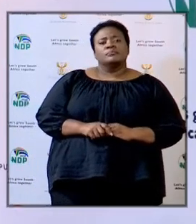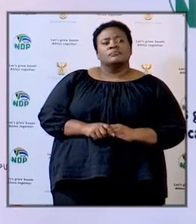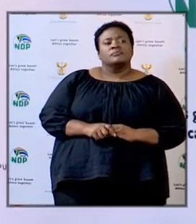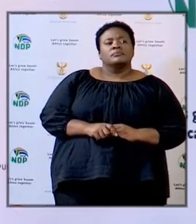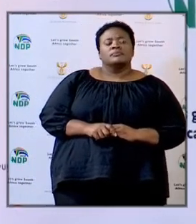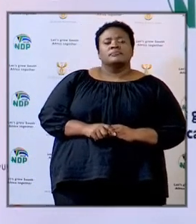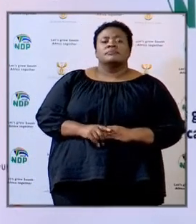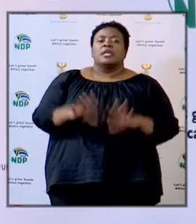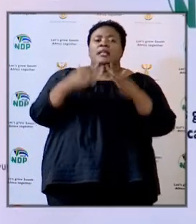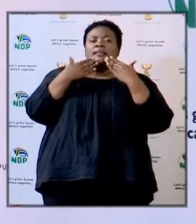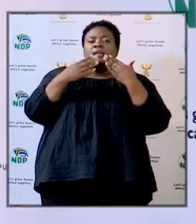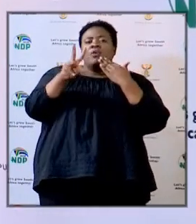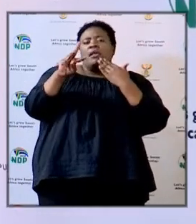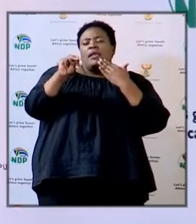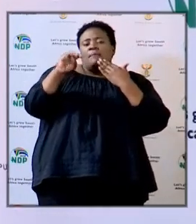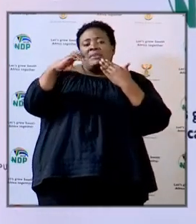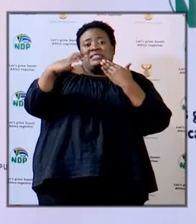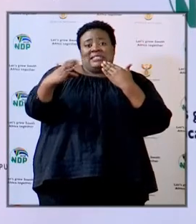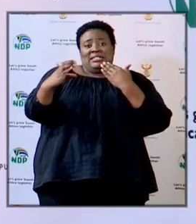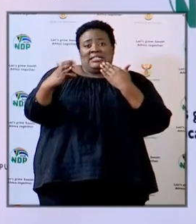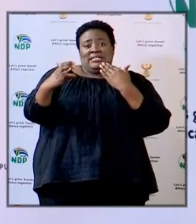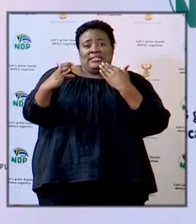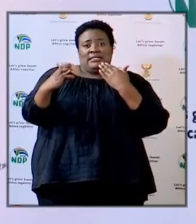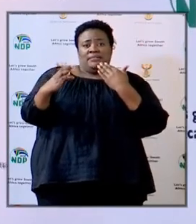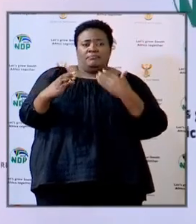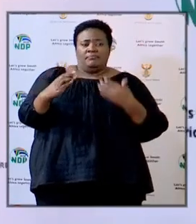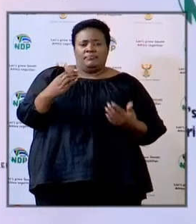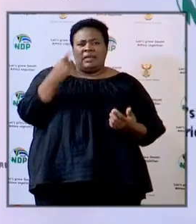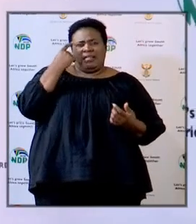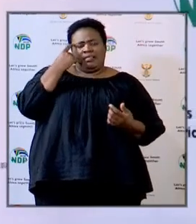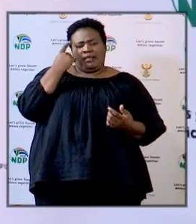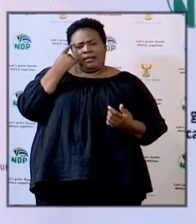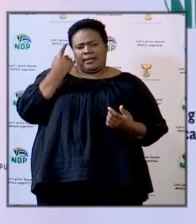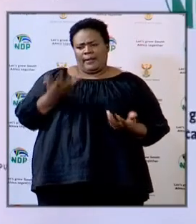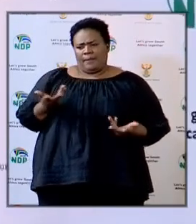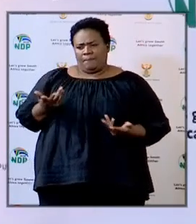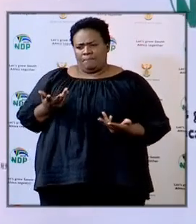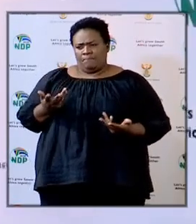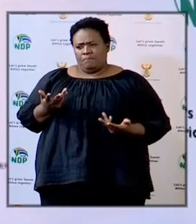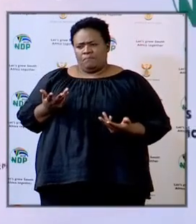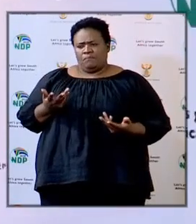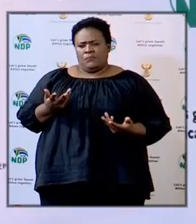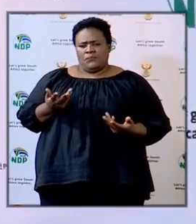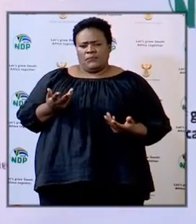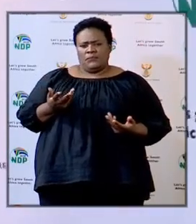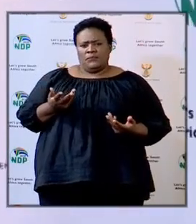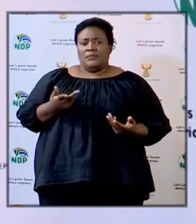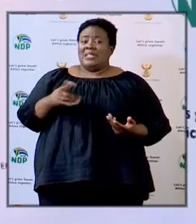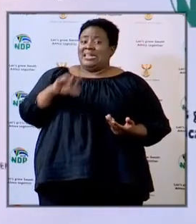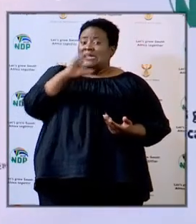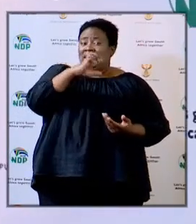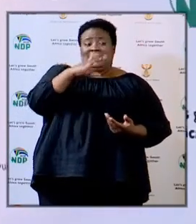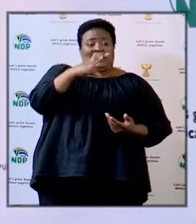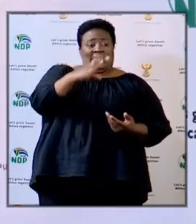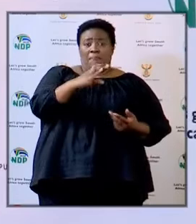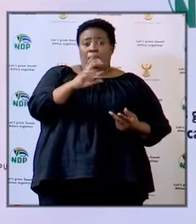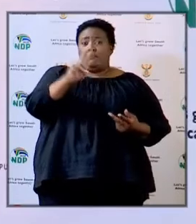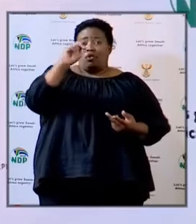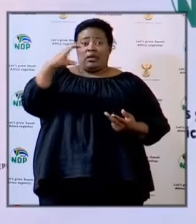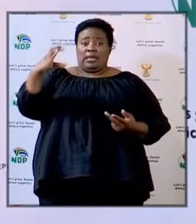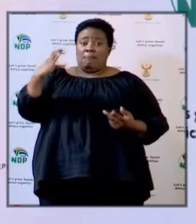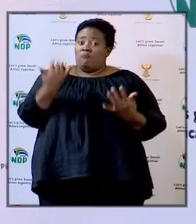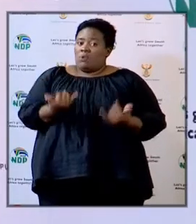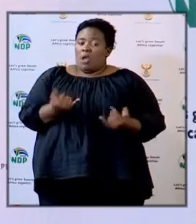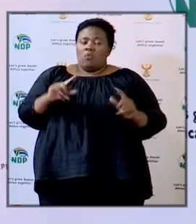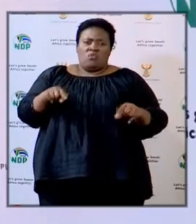thanks very much MEC I think we can't take Eastern Cape and